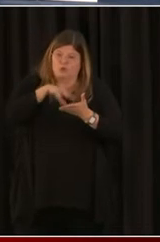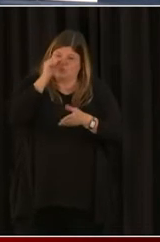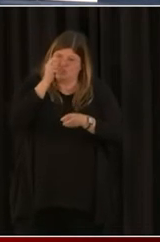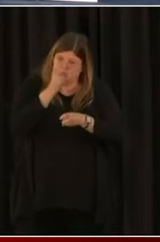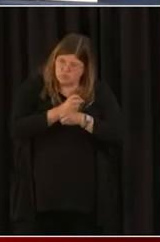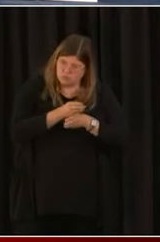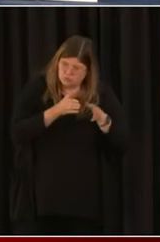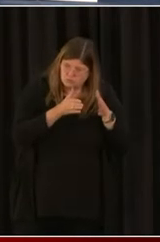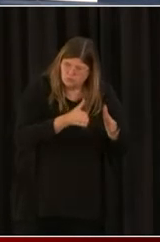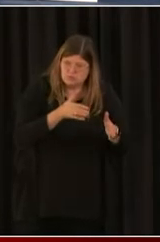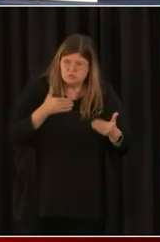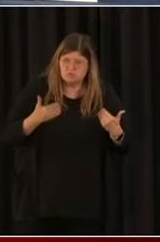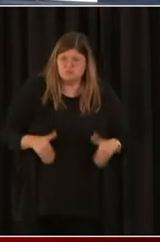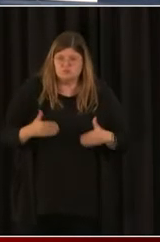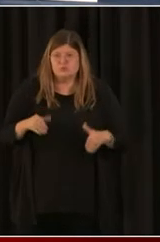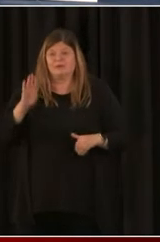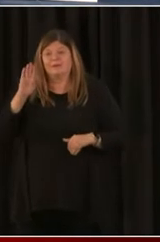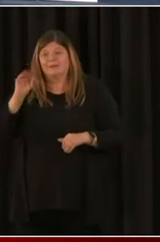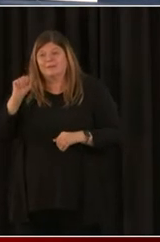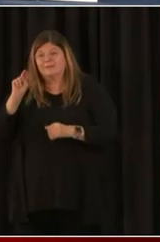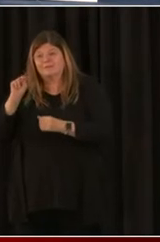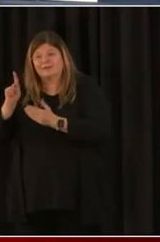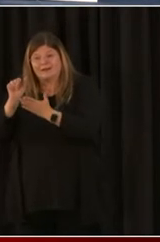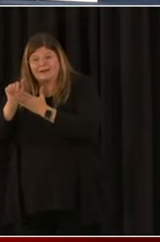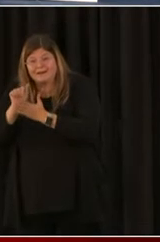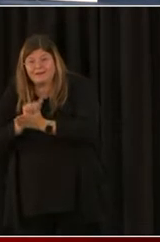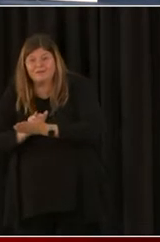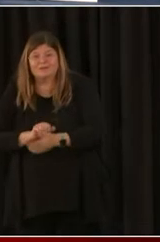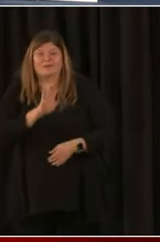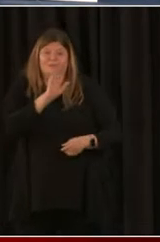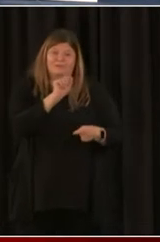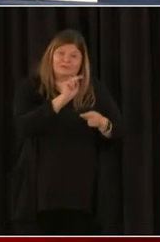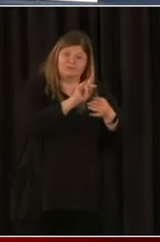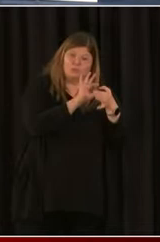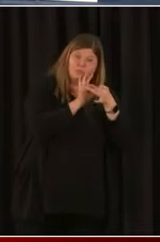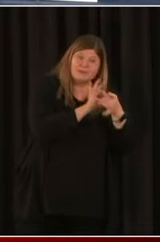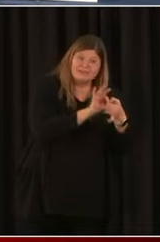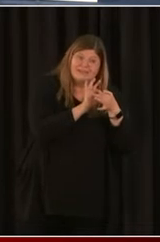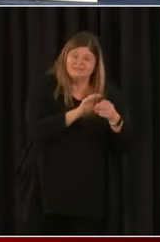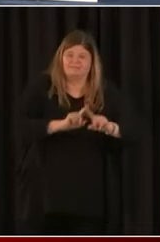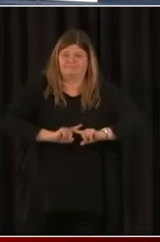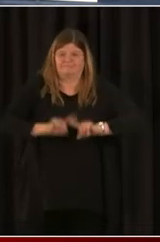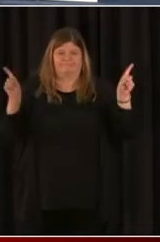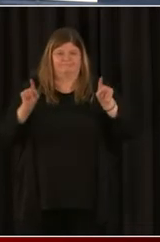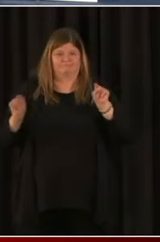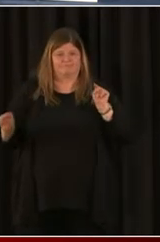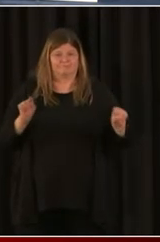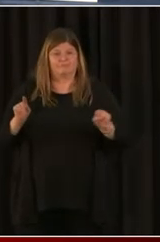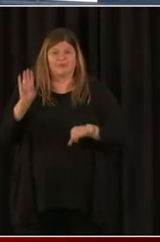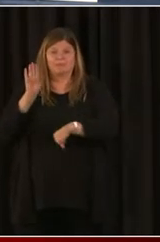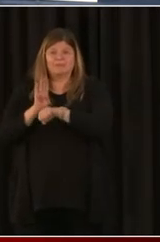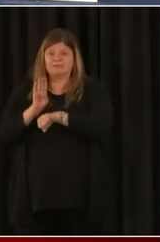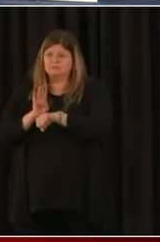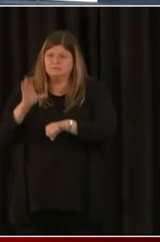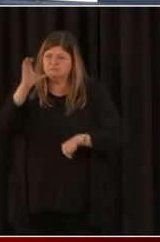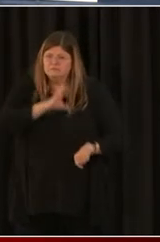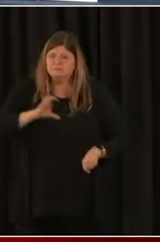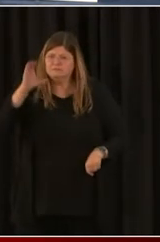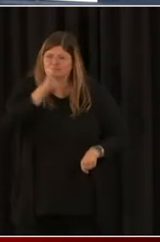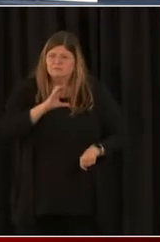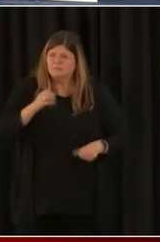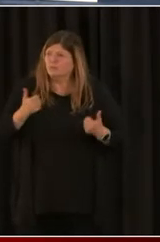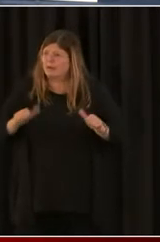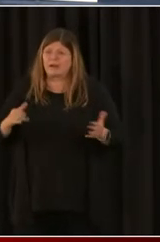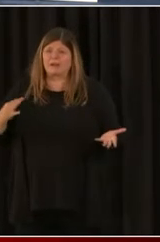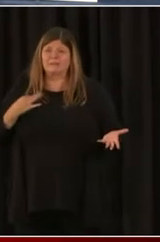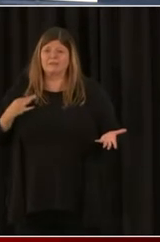relationship. You know, we saw our businesses really needing to scramble to find places to go to be able to apply.